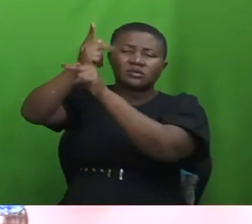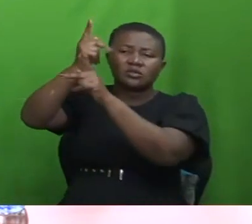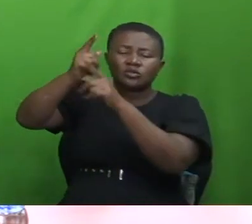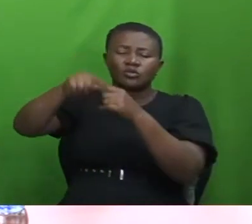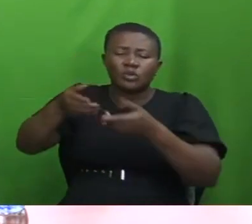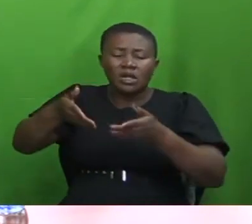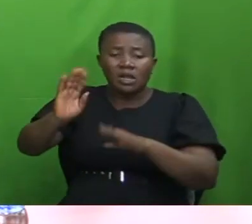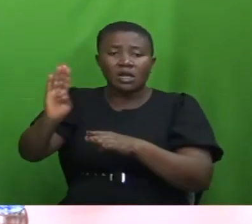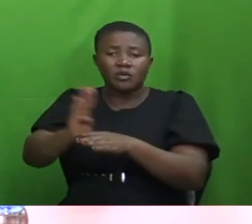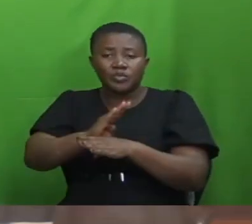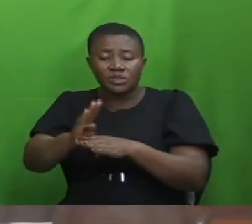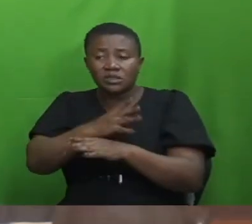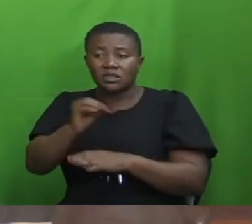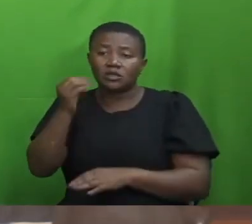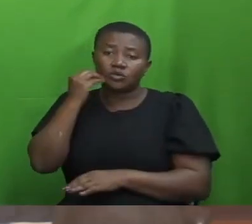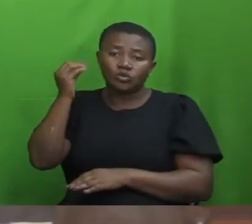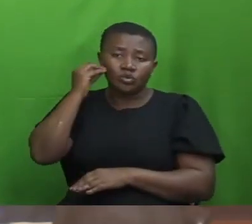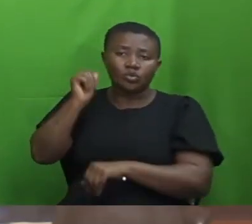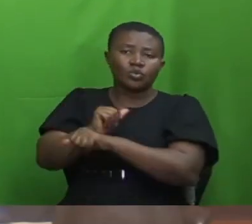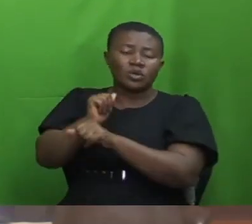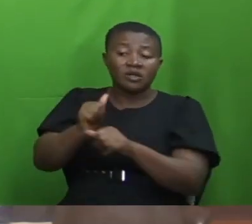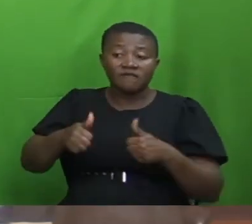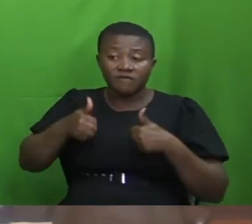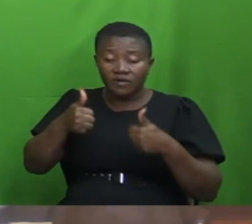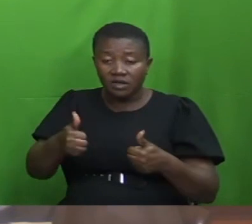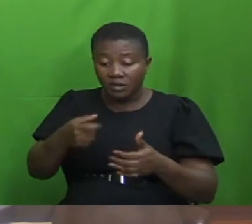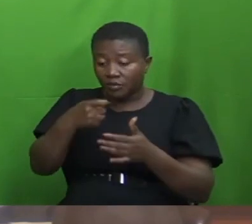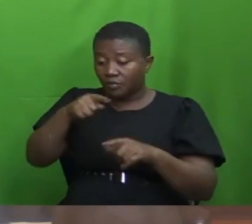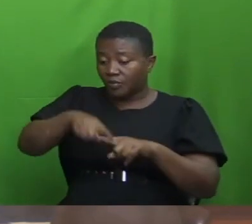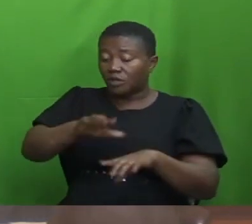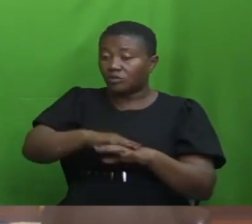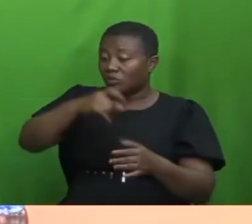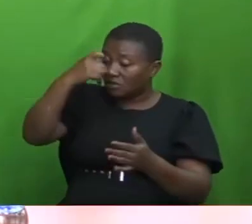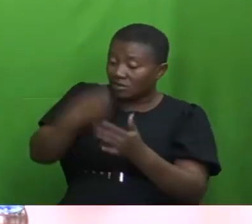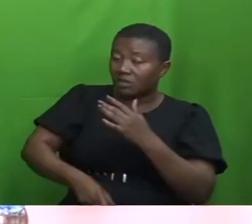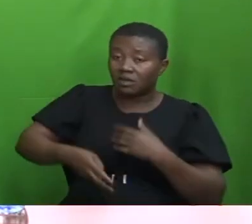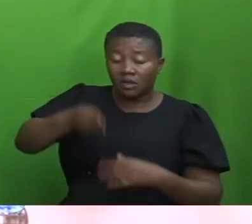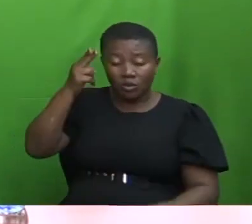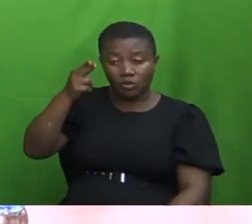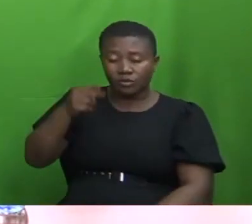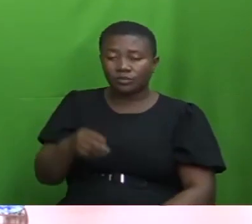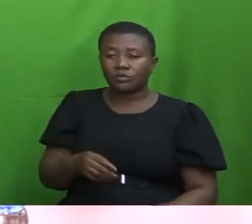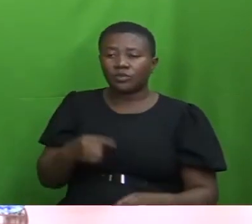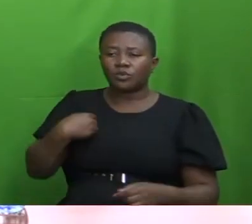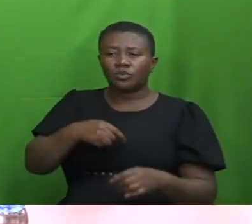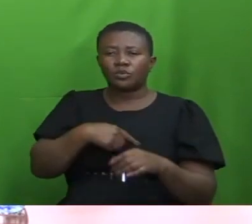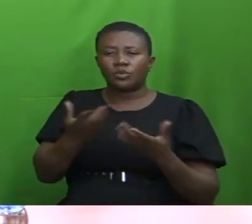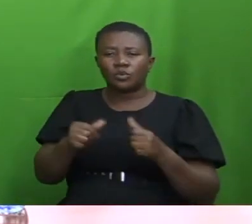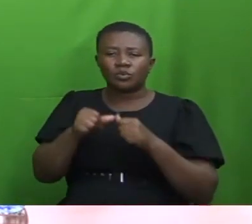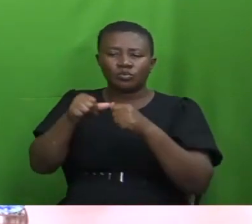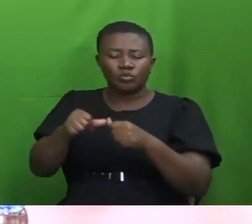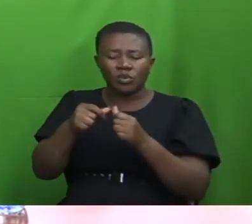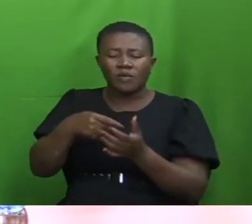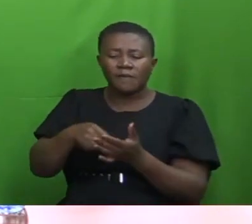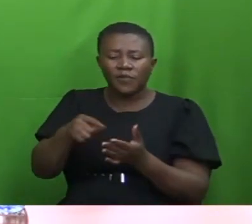and households function despite the increasing cost of legacy energy agreements. We continued paying salaries